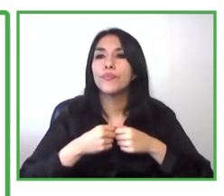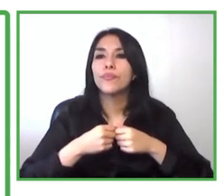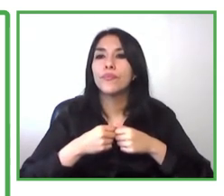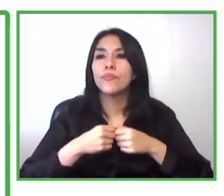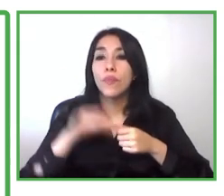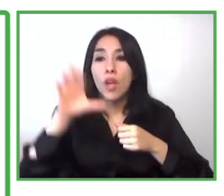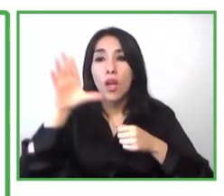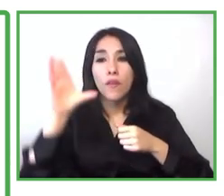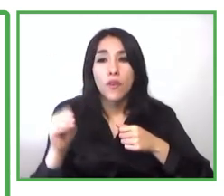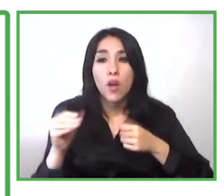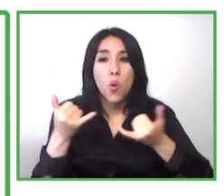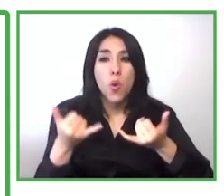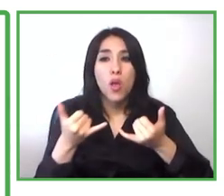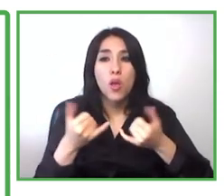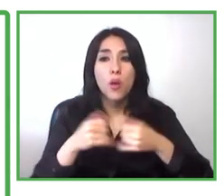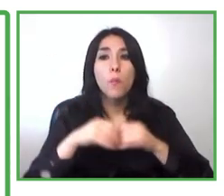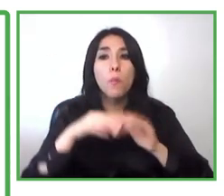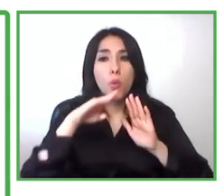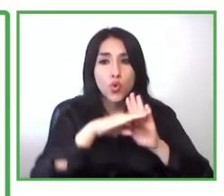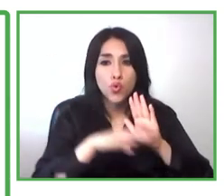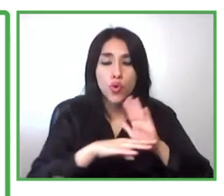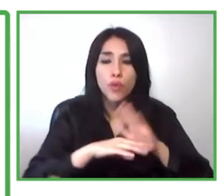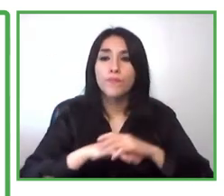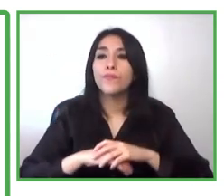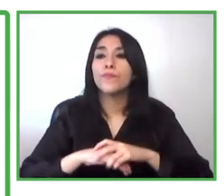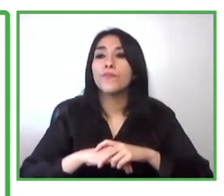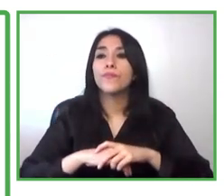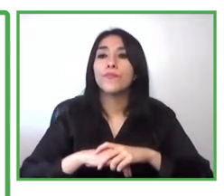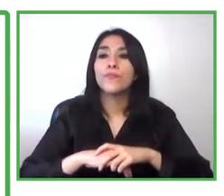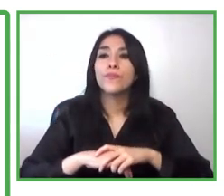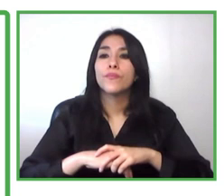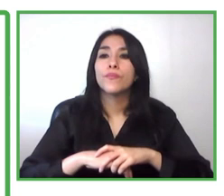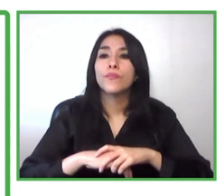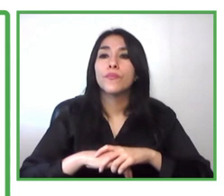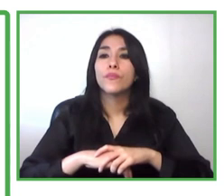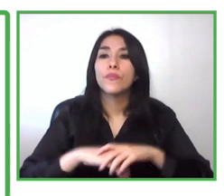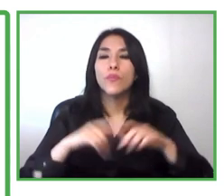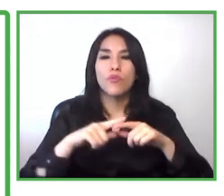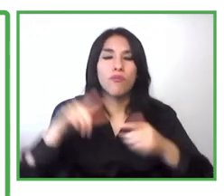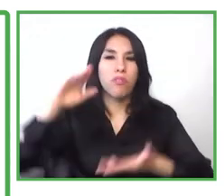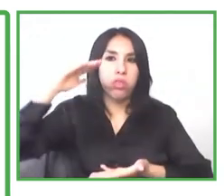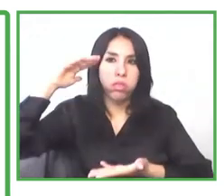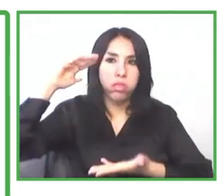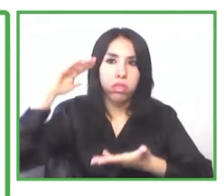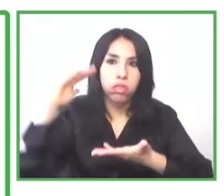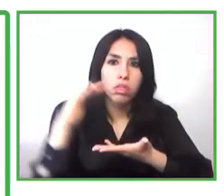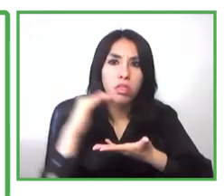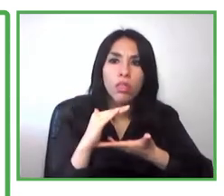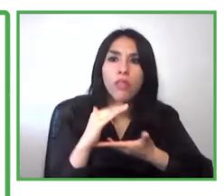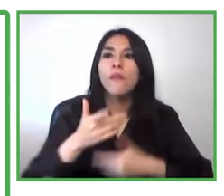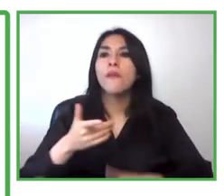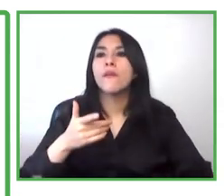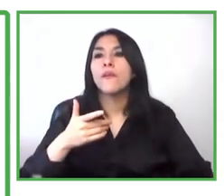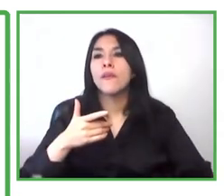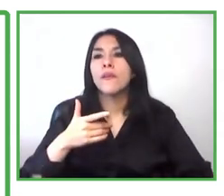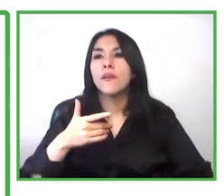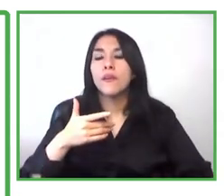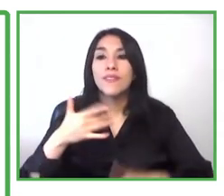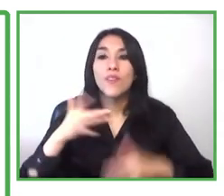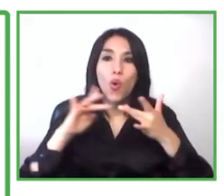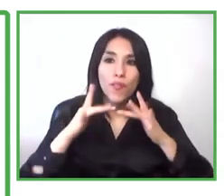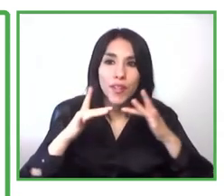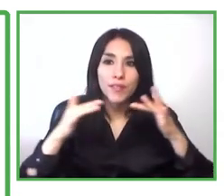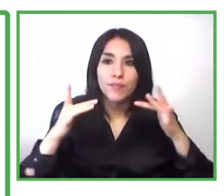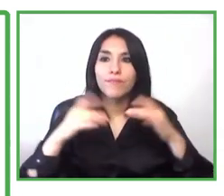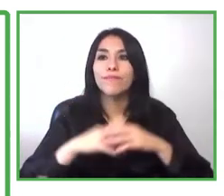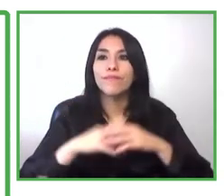adoption but hopefully i think uh after the situation of covet slows down we will have more